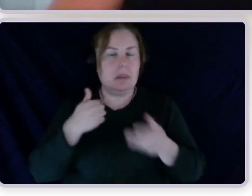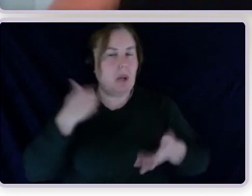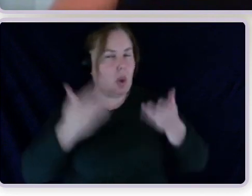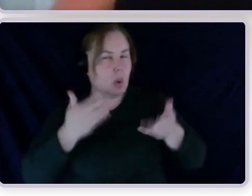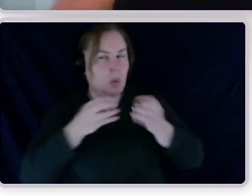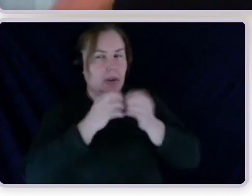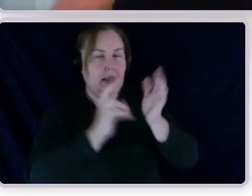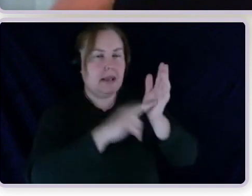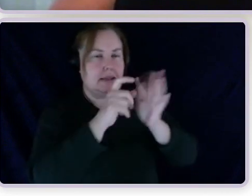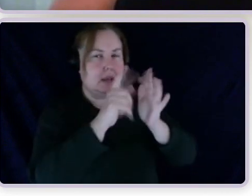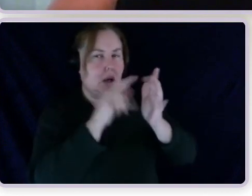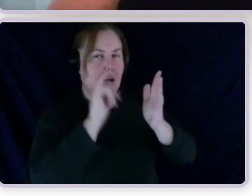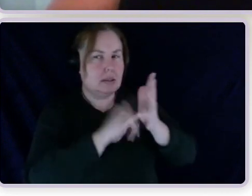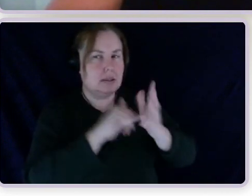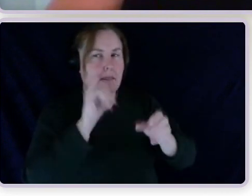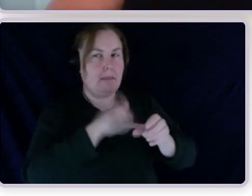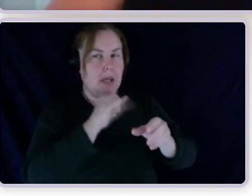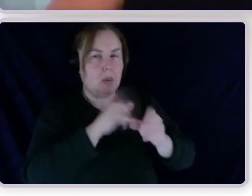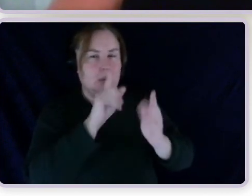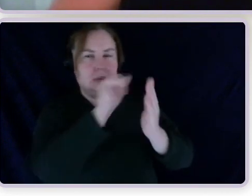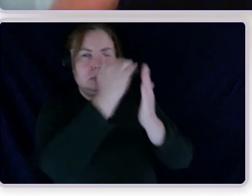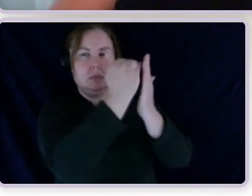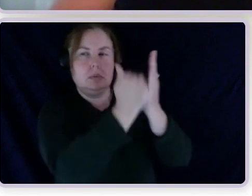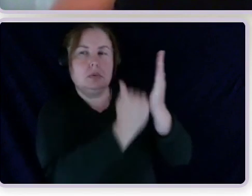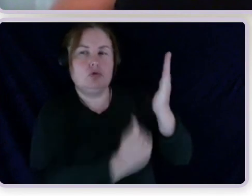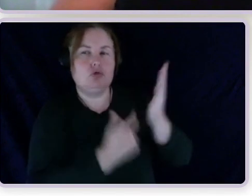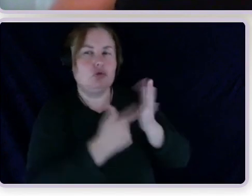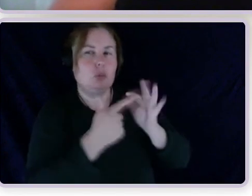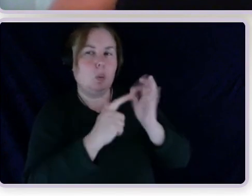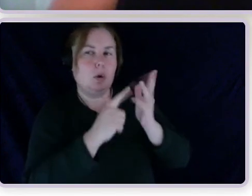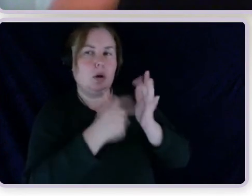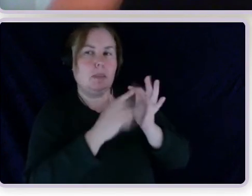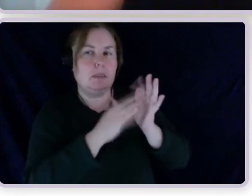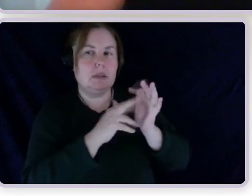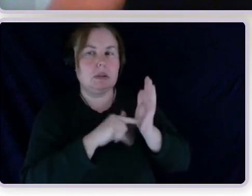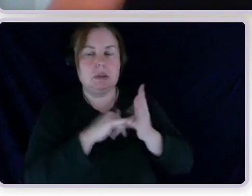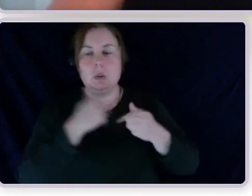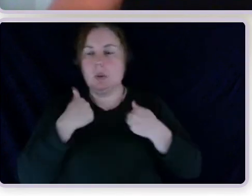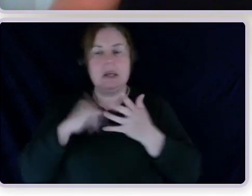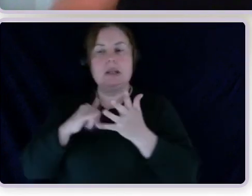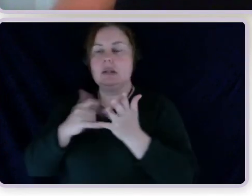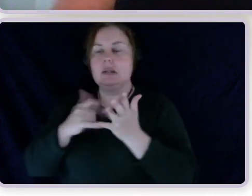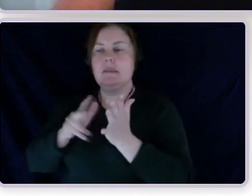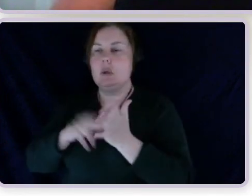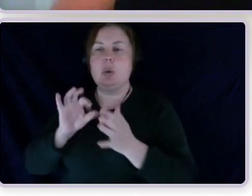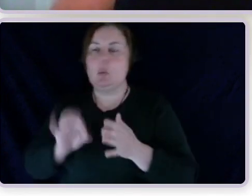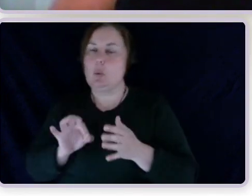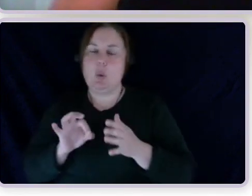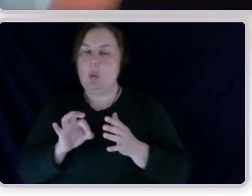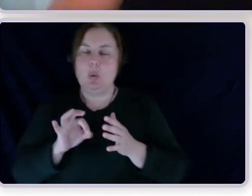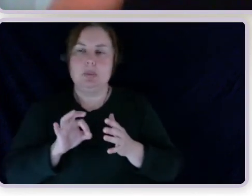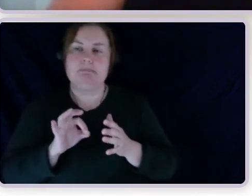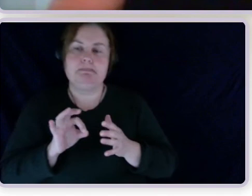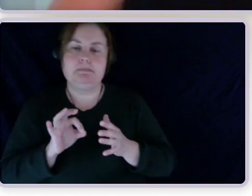because we don't deal with NDIS ourselves at SSRV. So I'm tempted to say probably